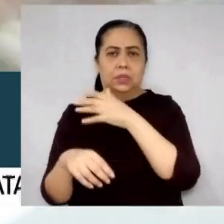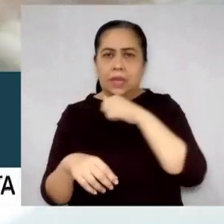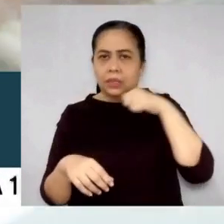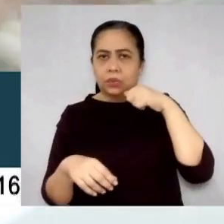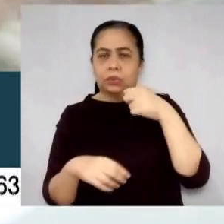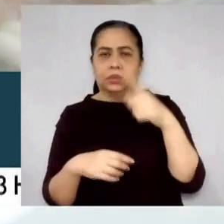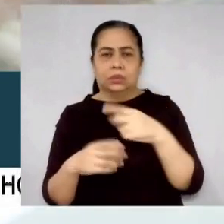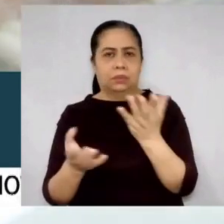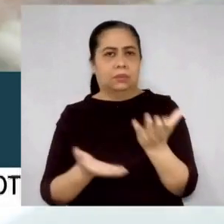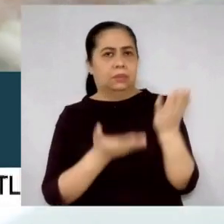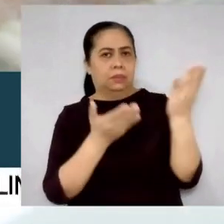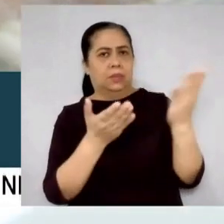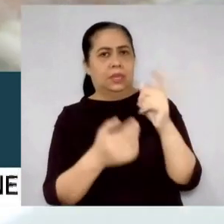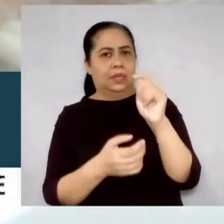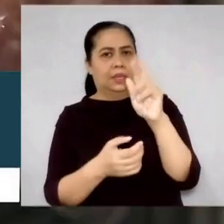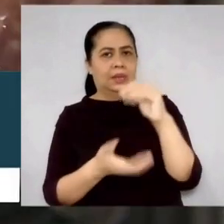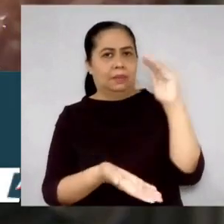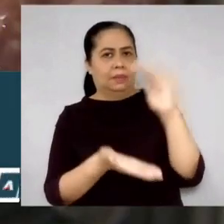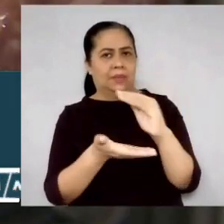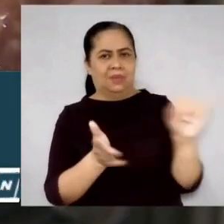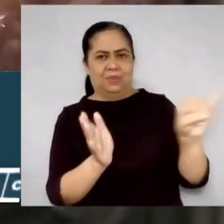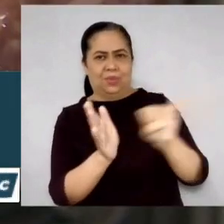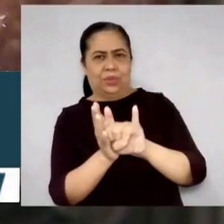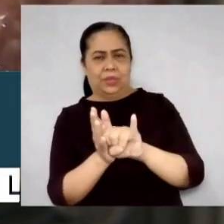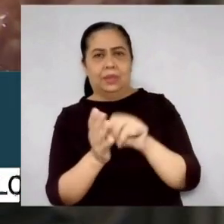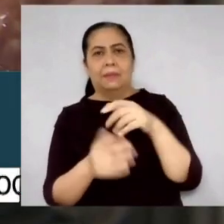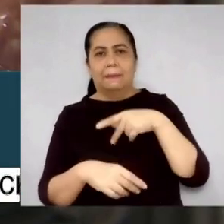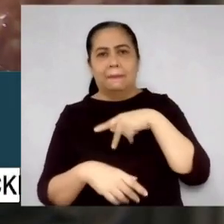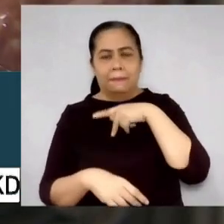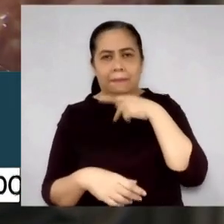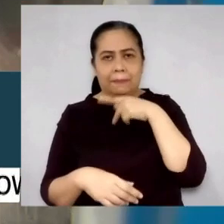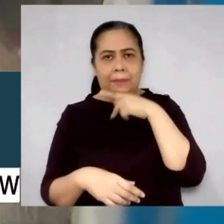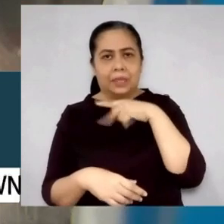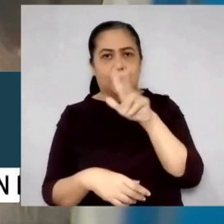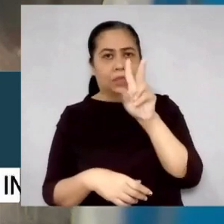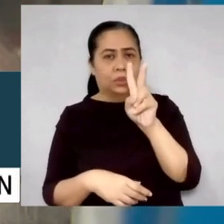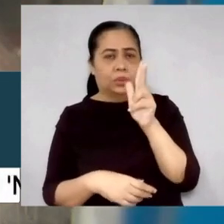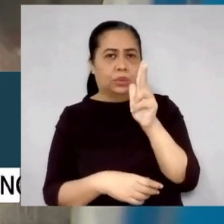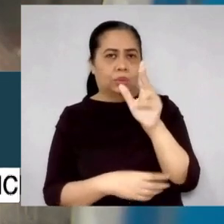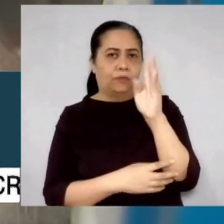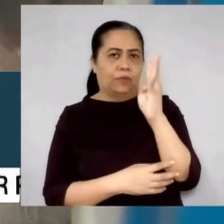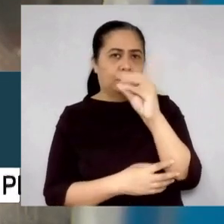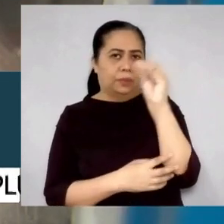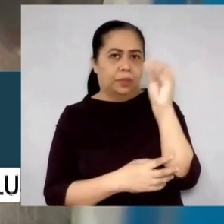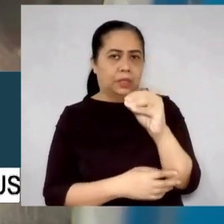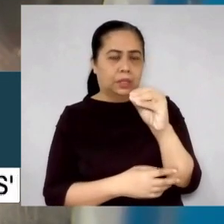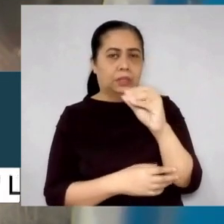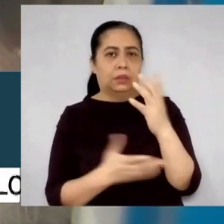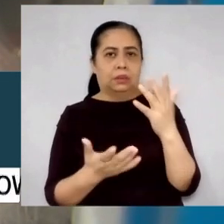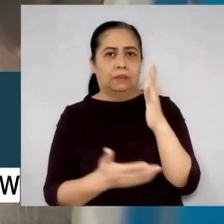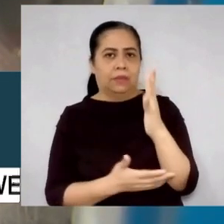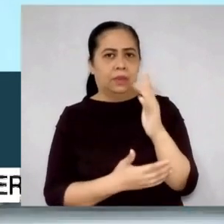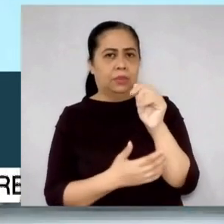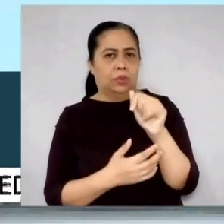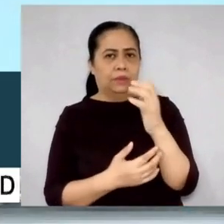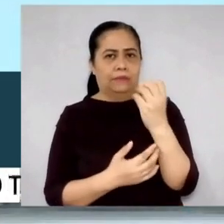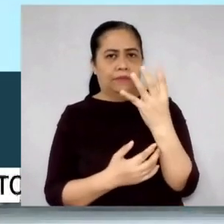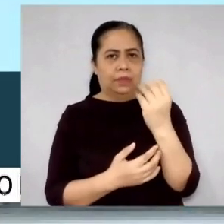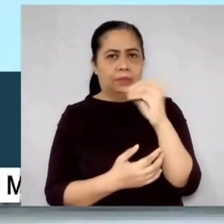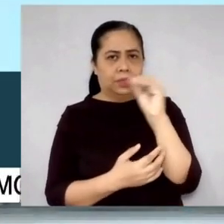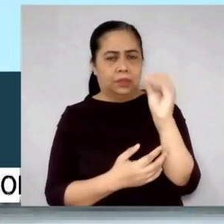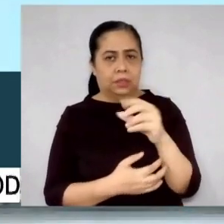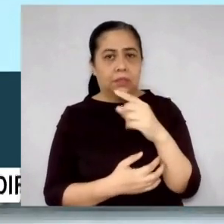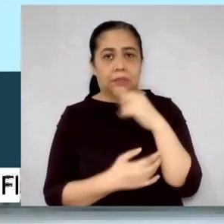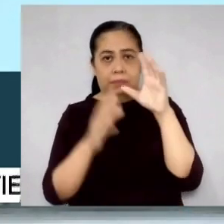the tariff reduction of imported meat from the current 30 to 40 percent to a mere 5 to 15 percent. President